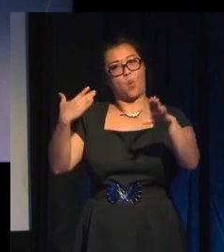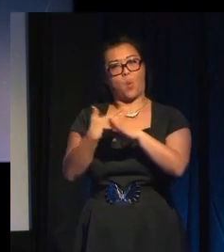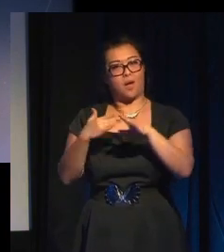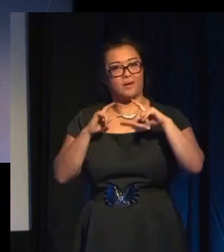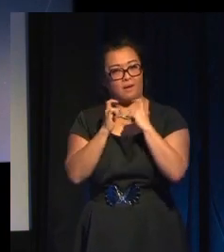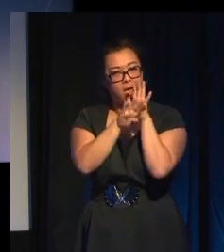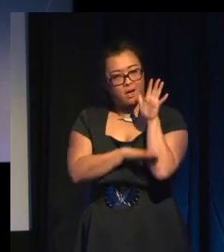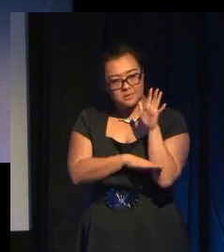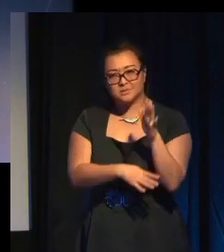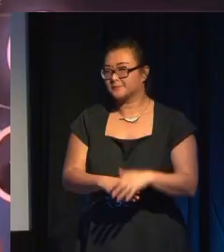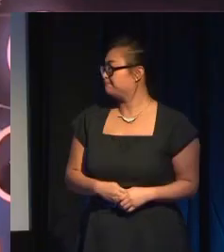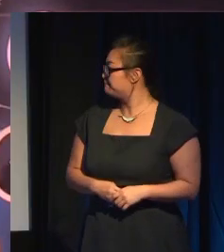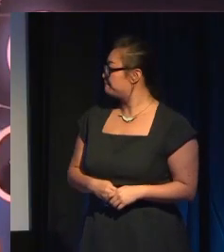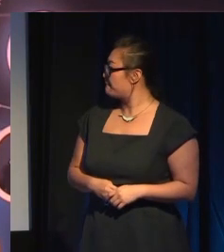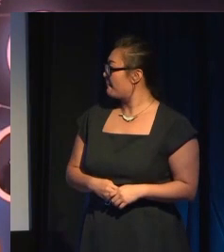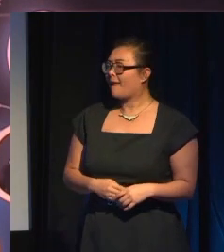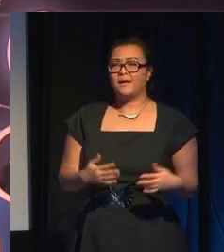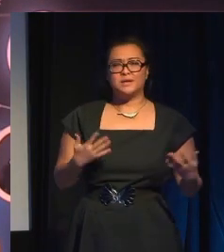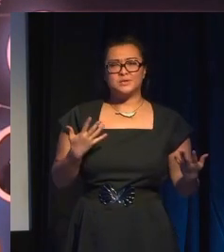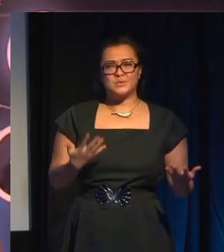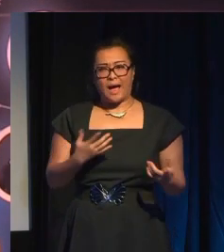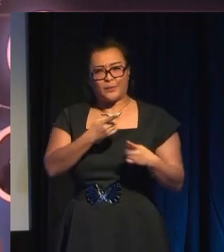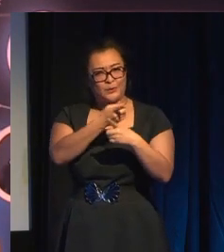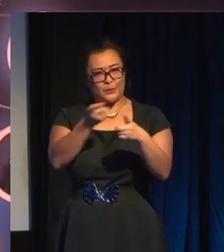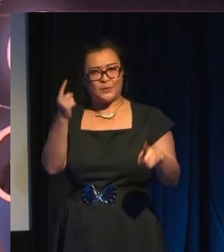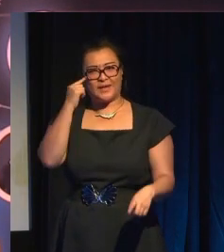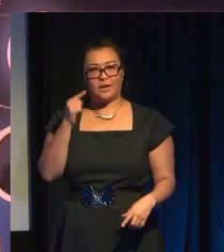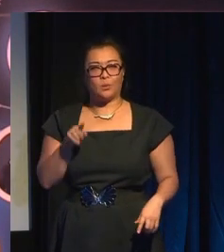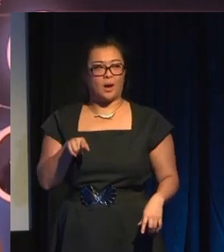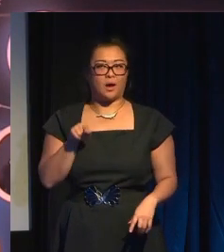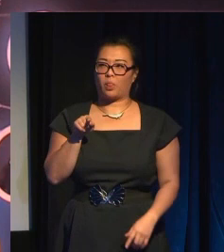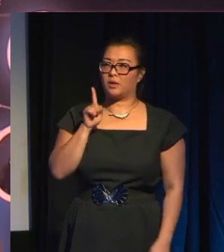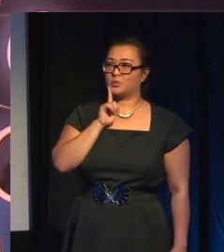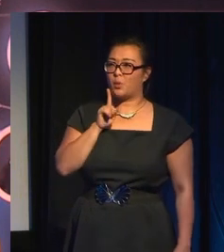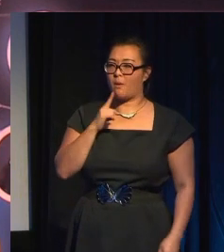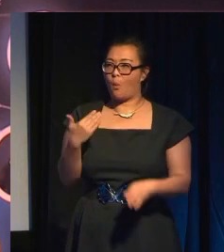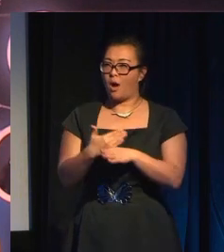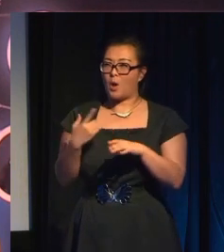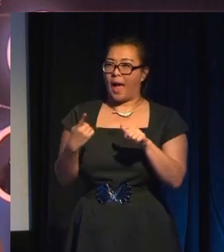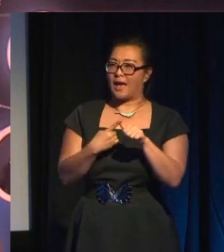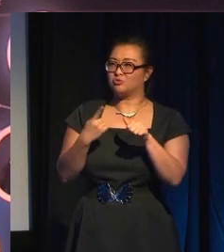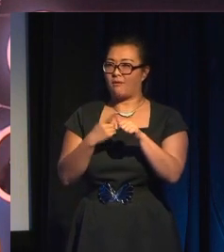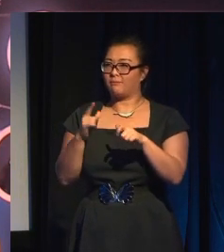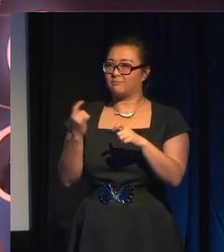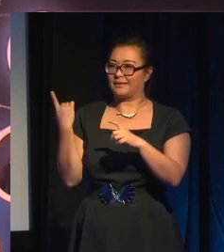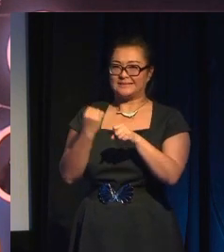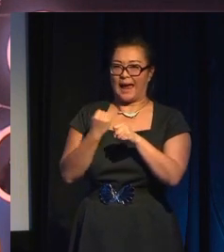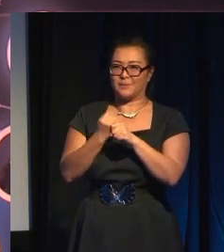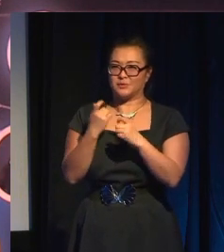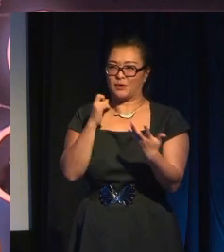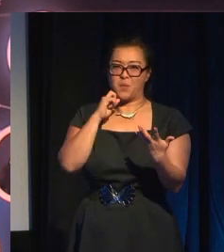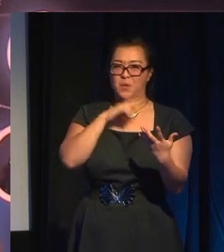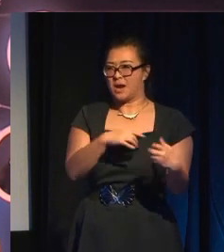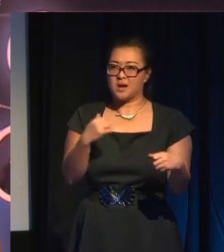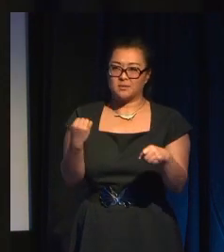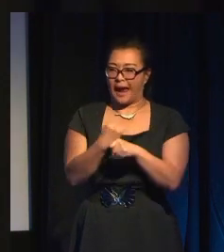So now you think, by now you're thinking, this woman worked on Astrologaster, which is a wanky, like, game about, like, history and big words